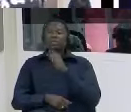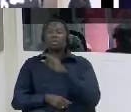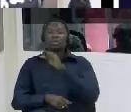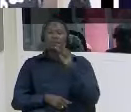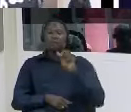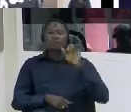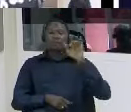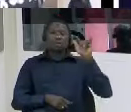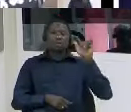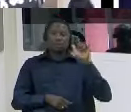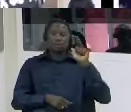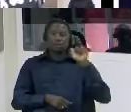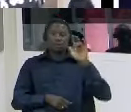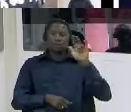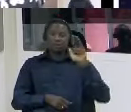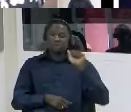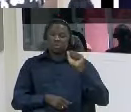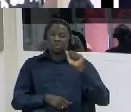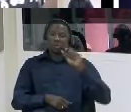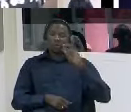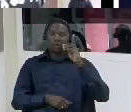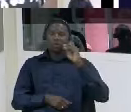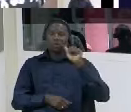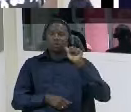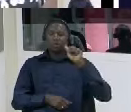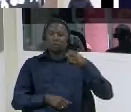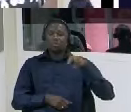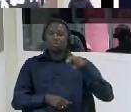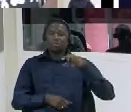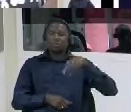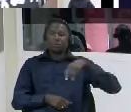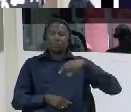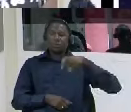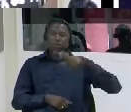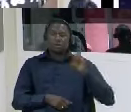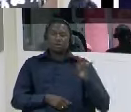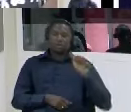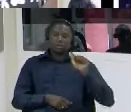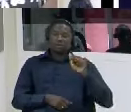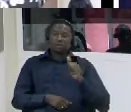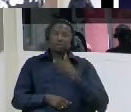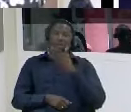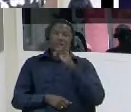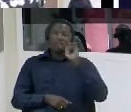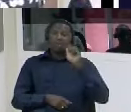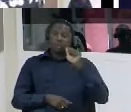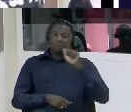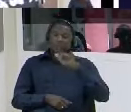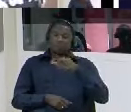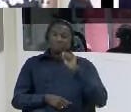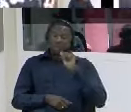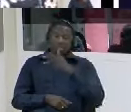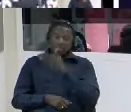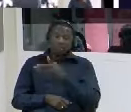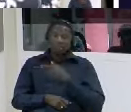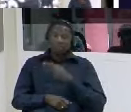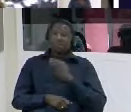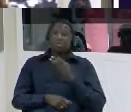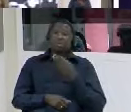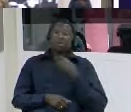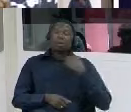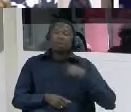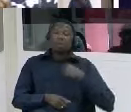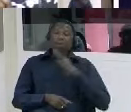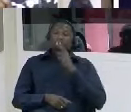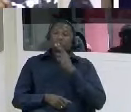they managed to locate chief ibrahim amani when he was detained in sarangai yaya dampha was the one who leaked it for